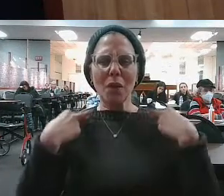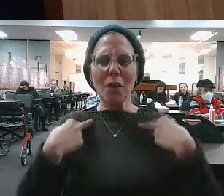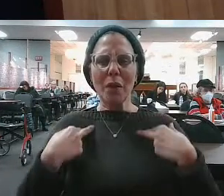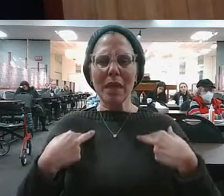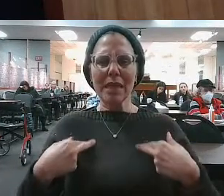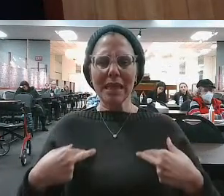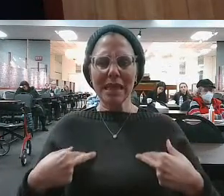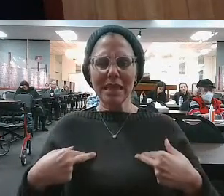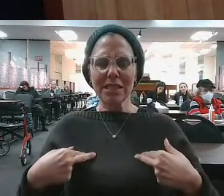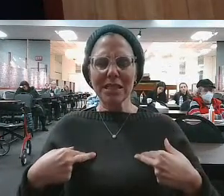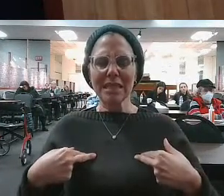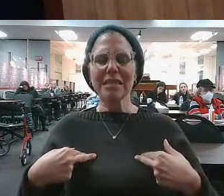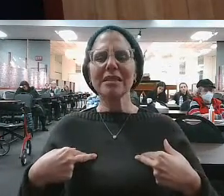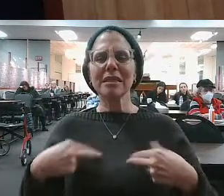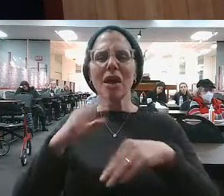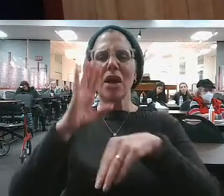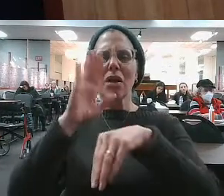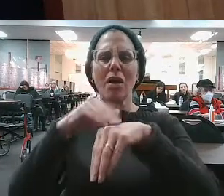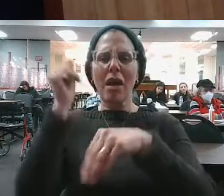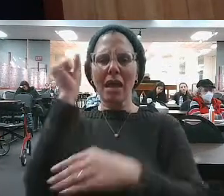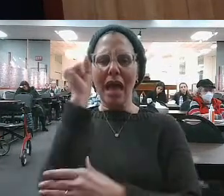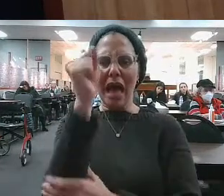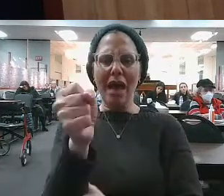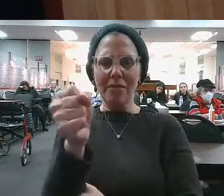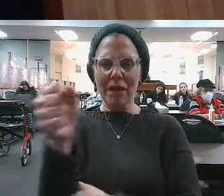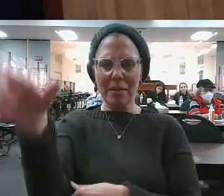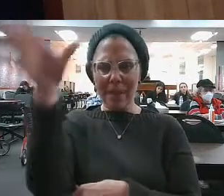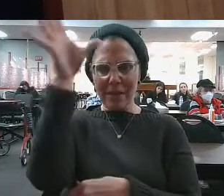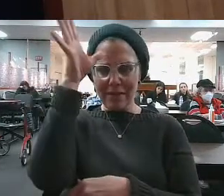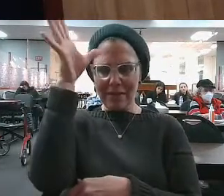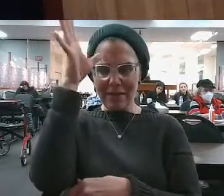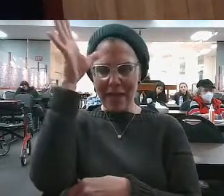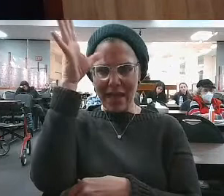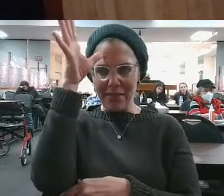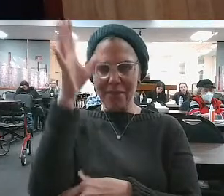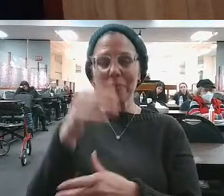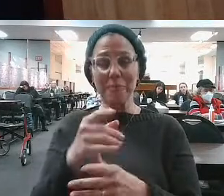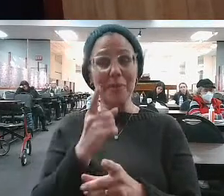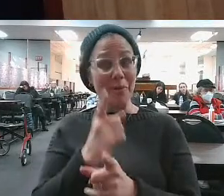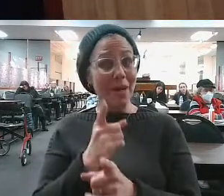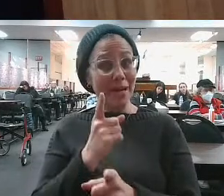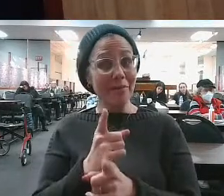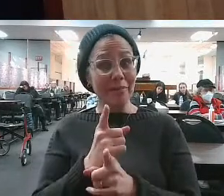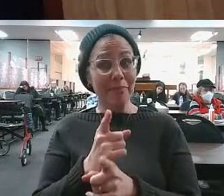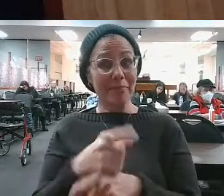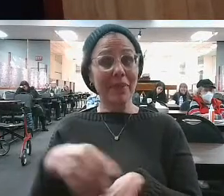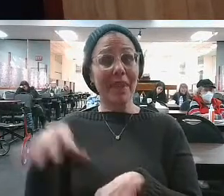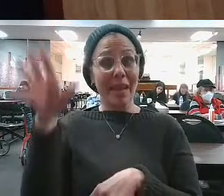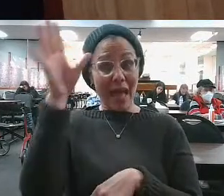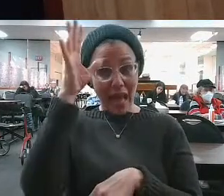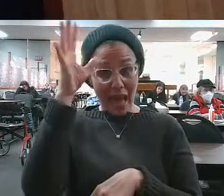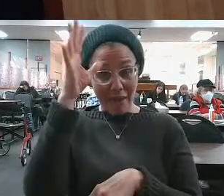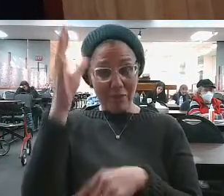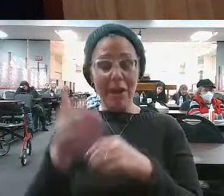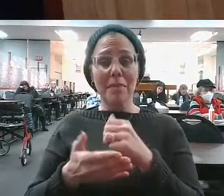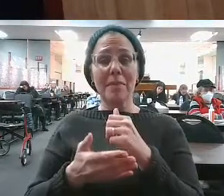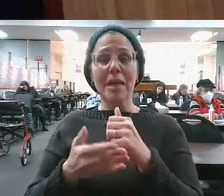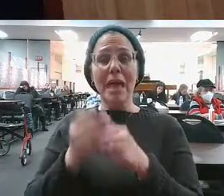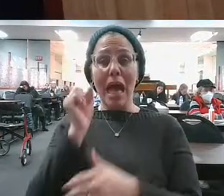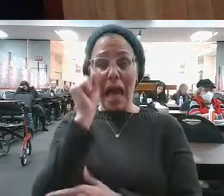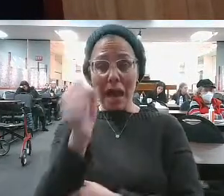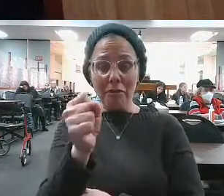trace themselves back to an Abrahamic patriarch. Avram Avinu was the one who